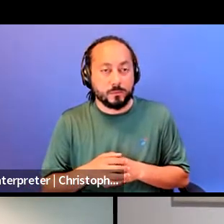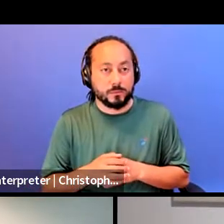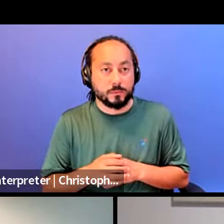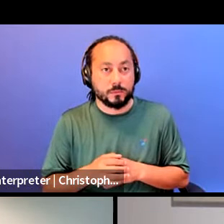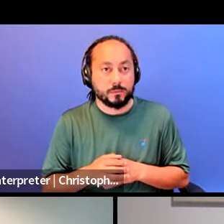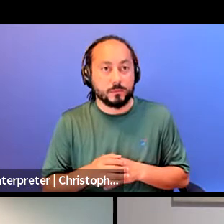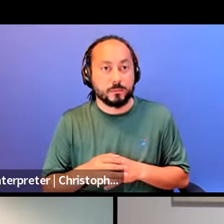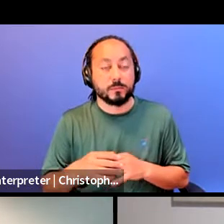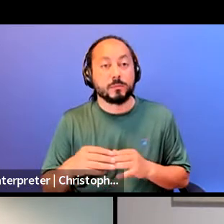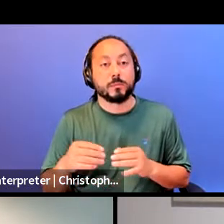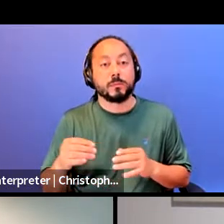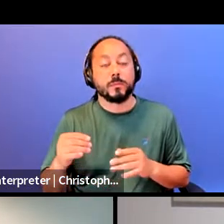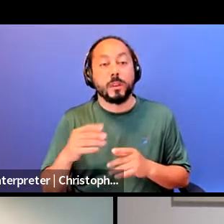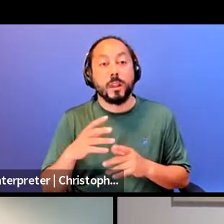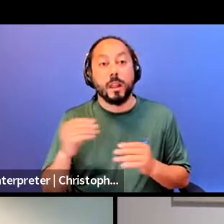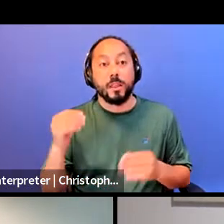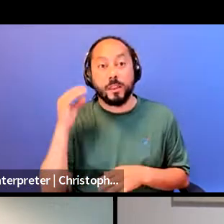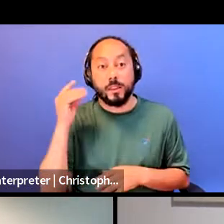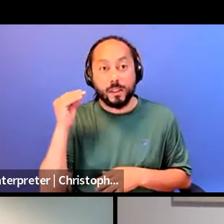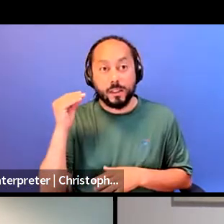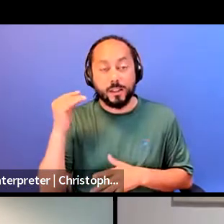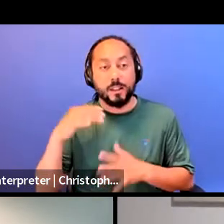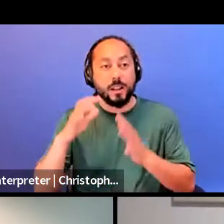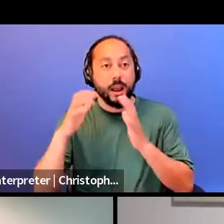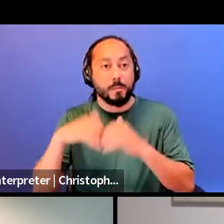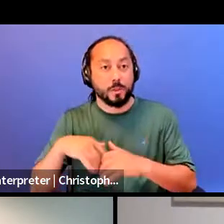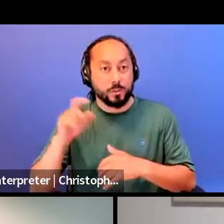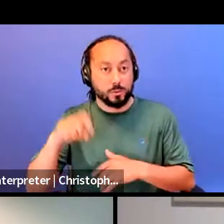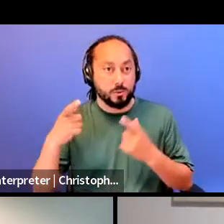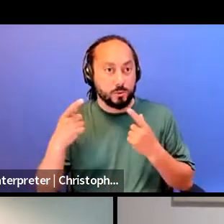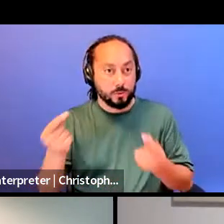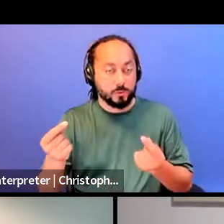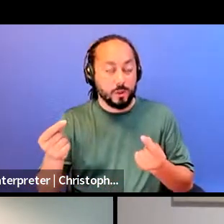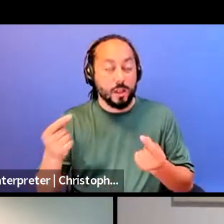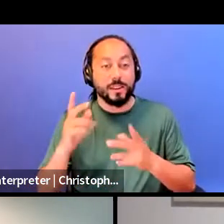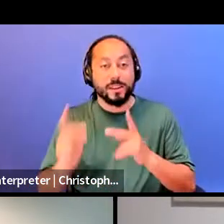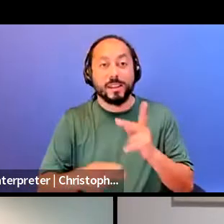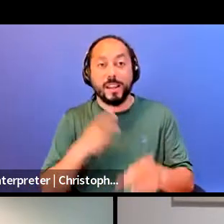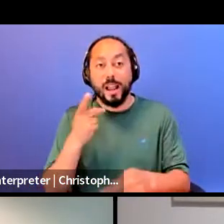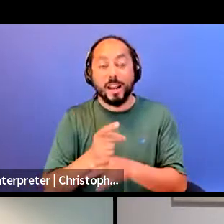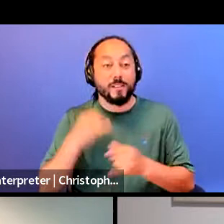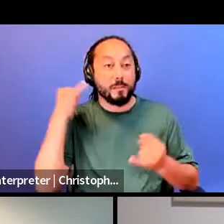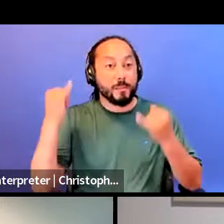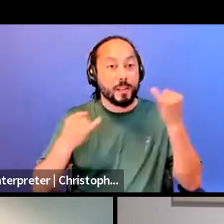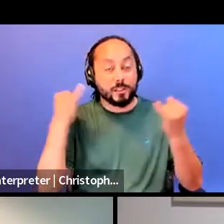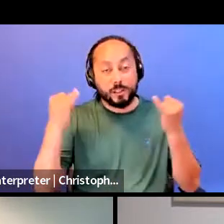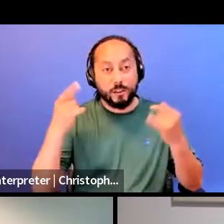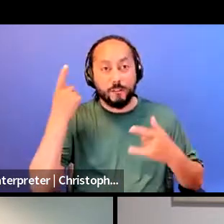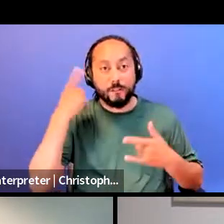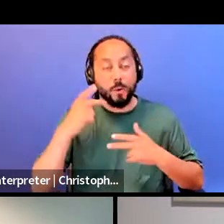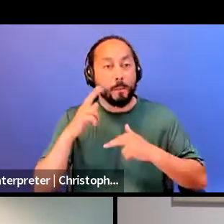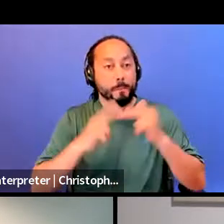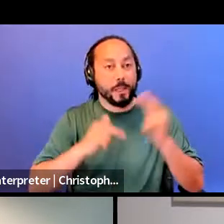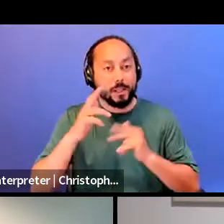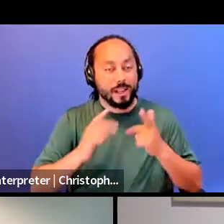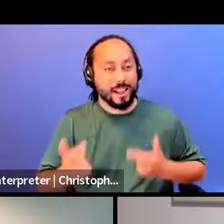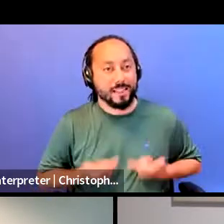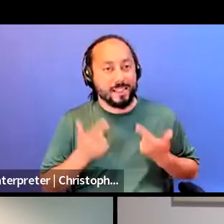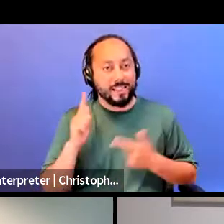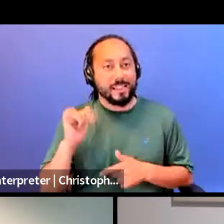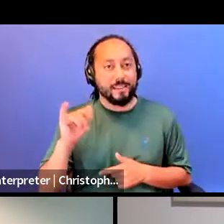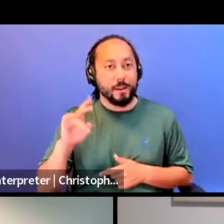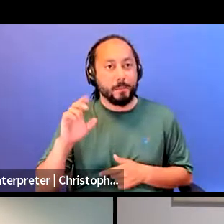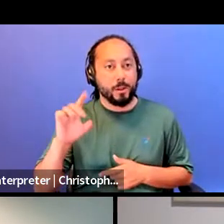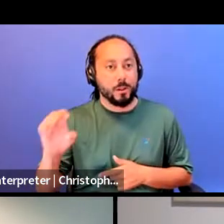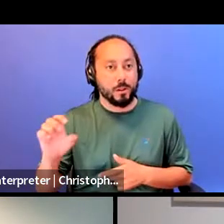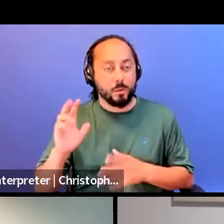thinking that abolition is supposed to do, the kinds of imagination for building a livable world. What